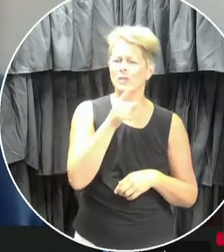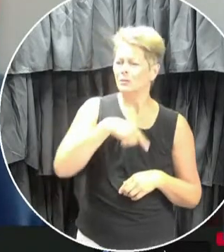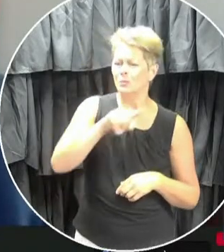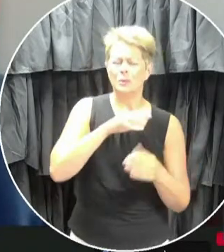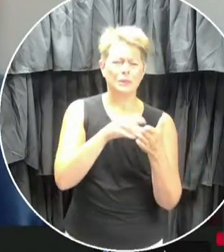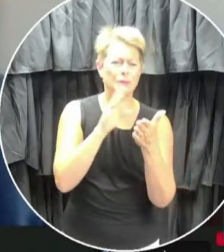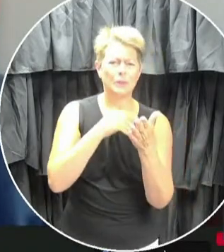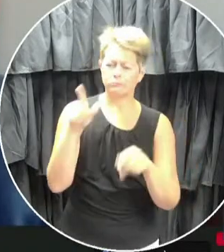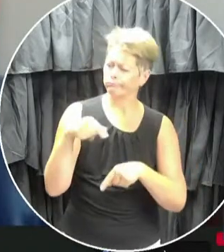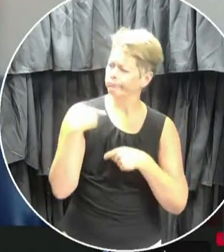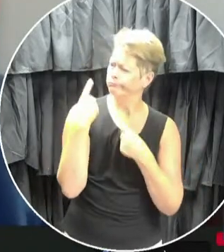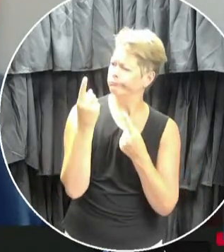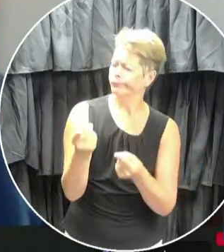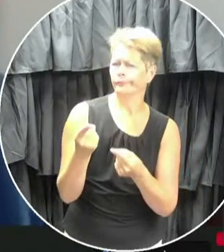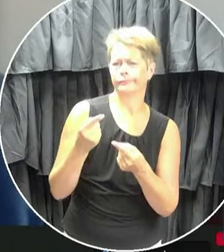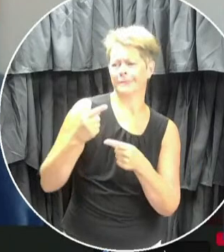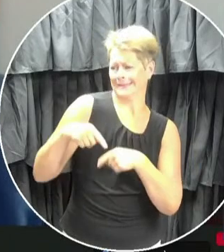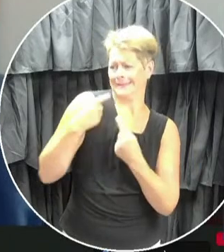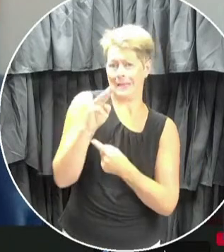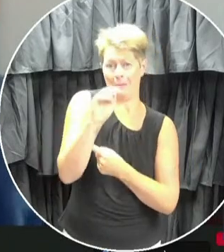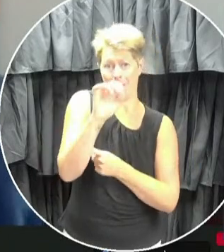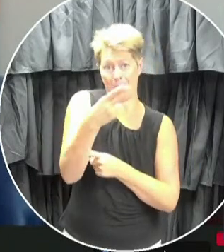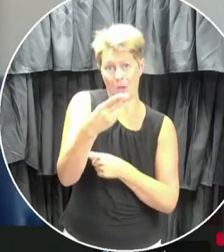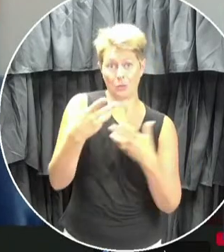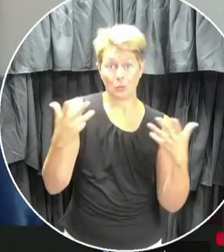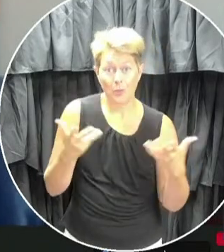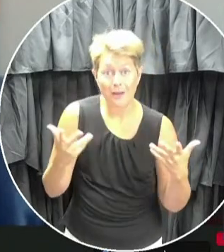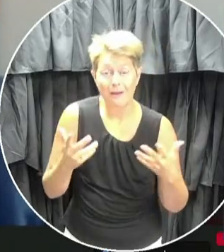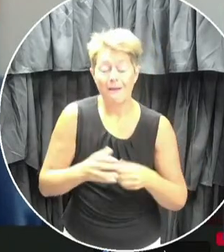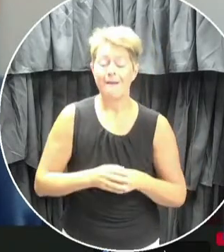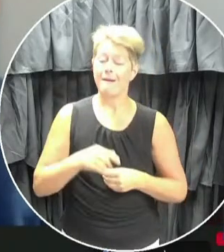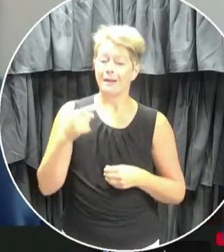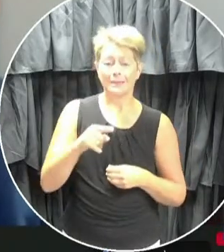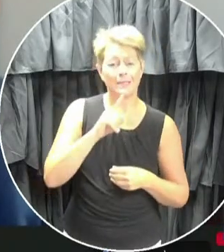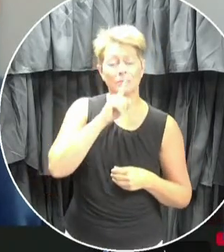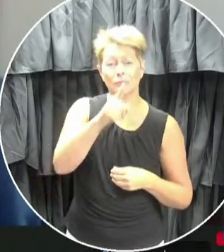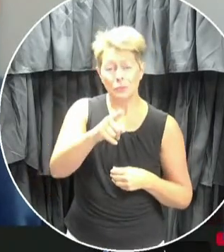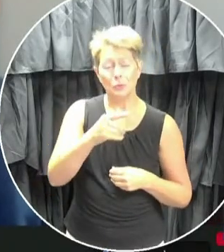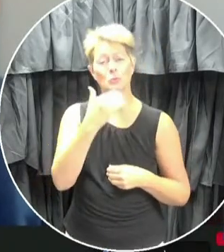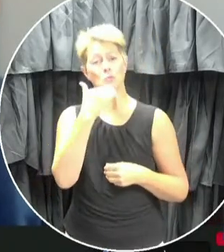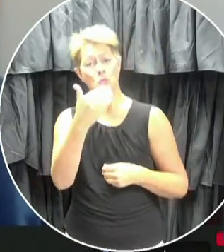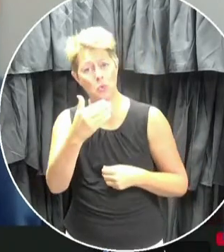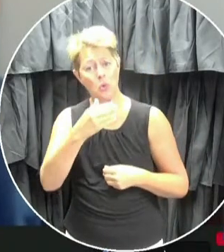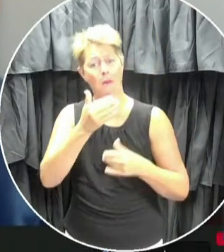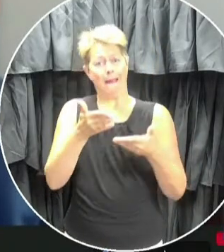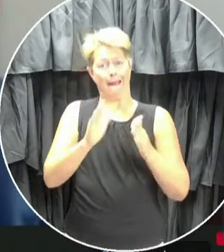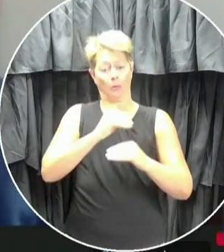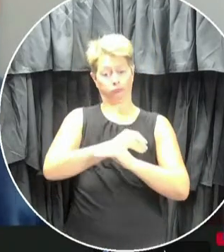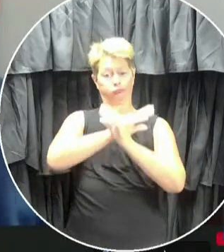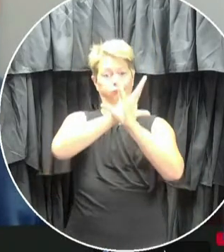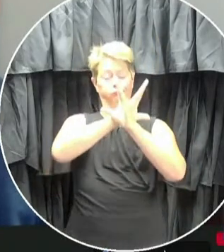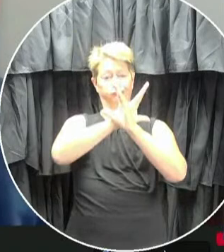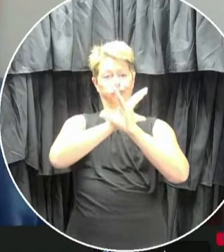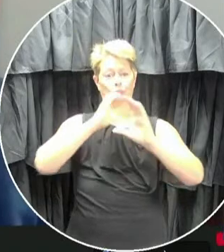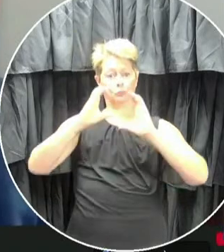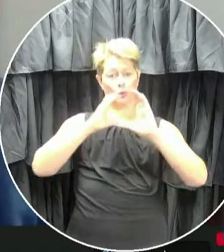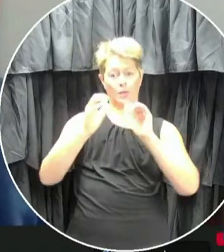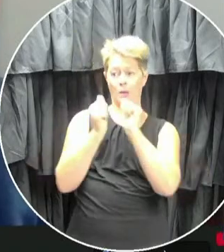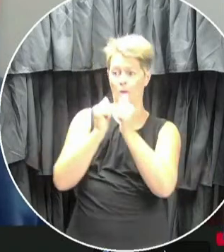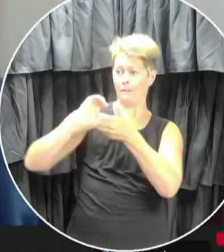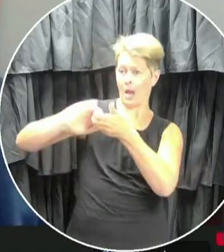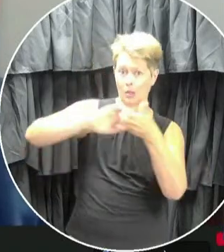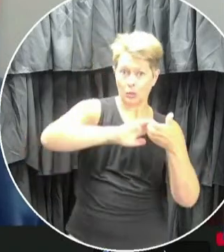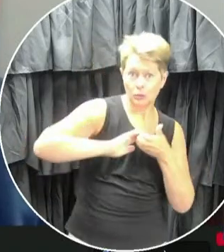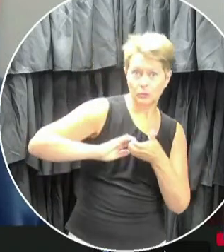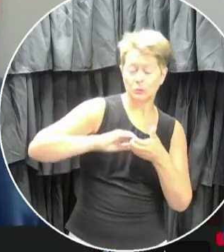is that this can be a very effective way of communicating with our stakeholders through these virtual